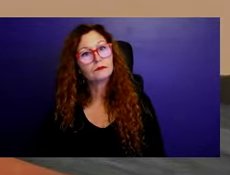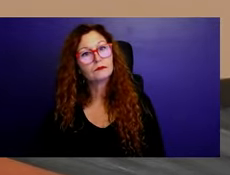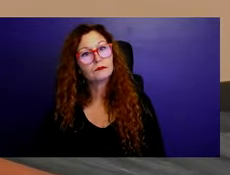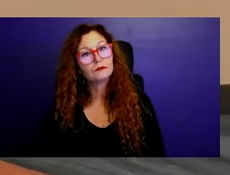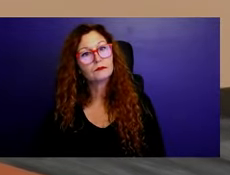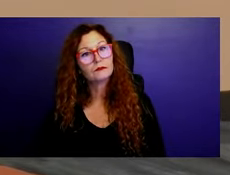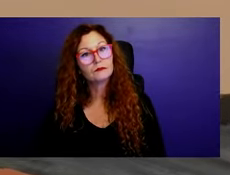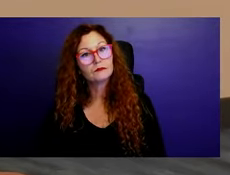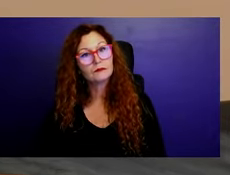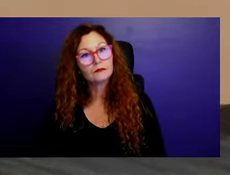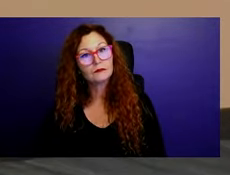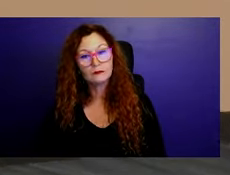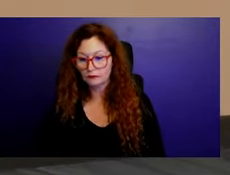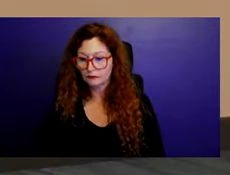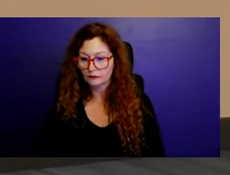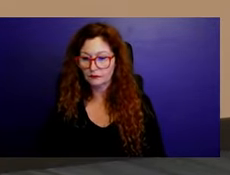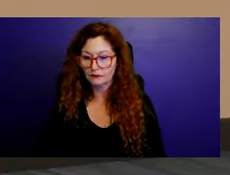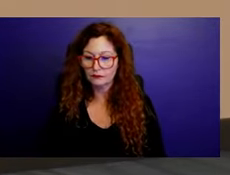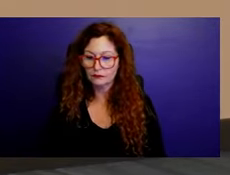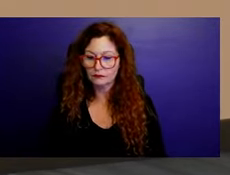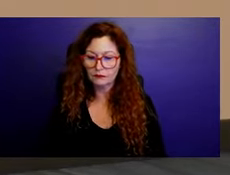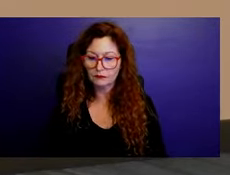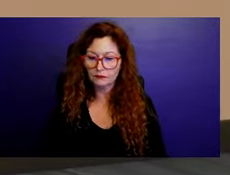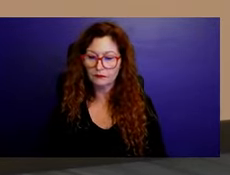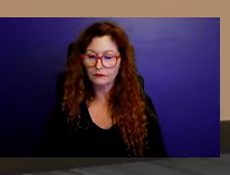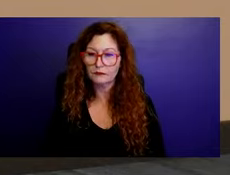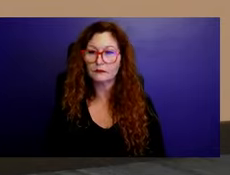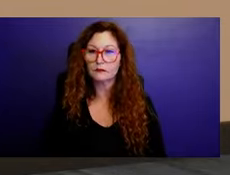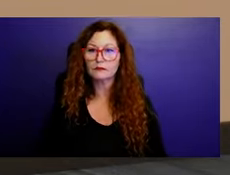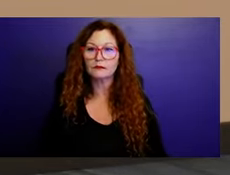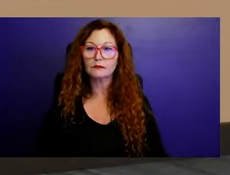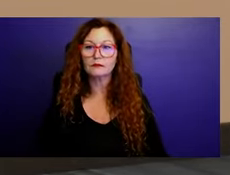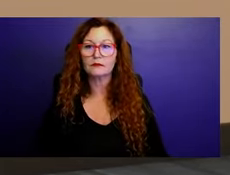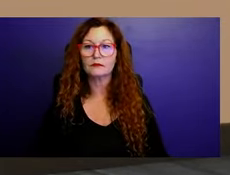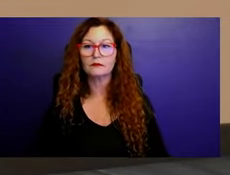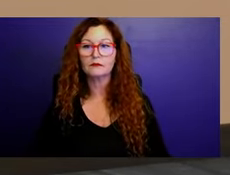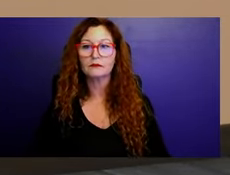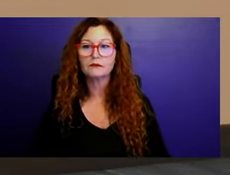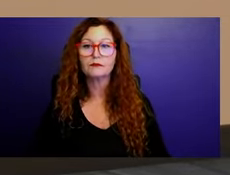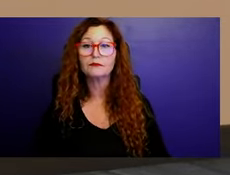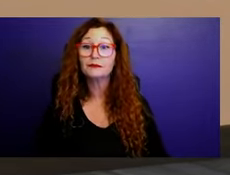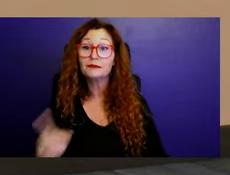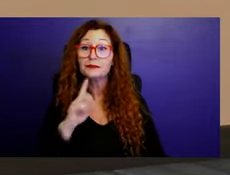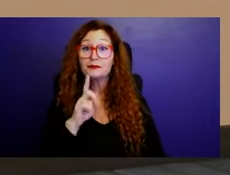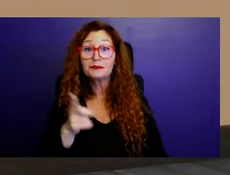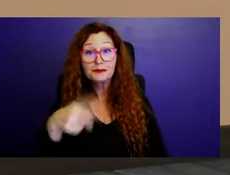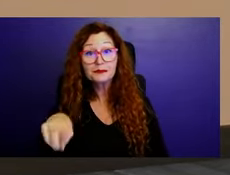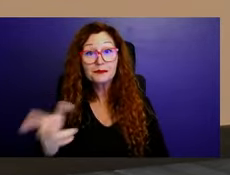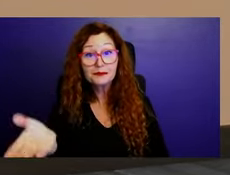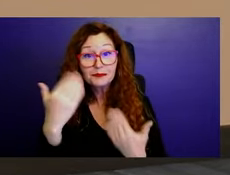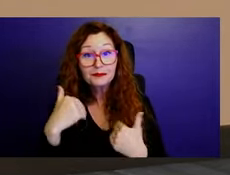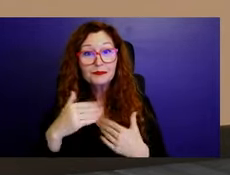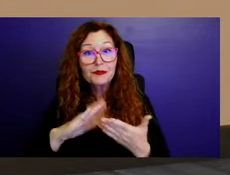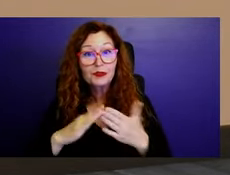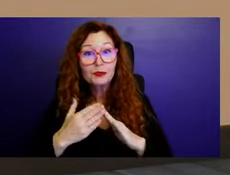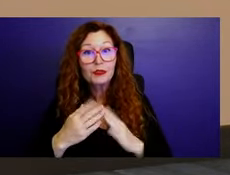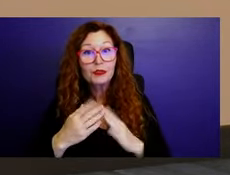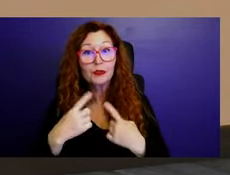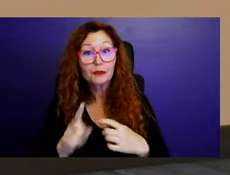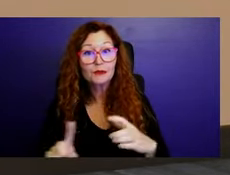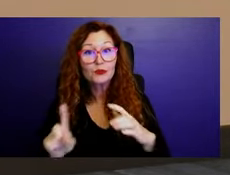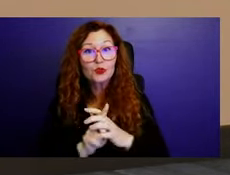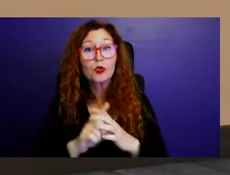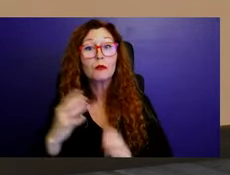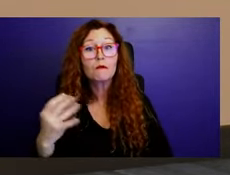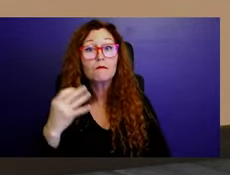Yes, we'd love to have the community show up at Friday, 10.30, at the Boynton Hills Neighborhood Garden.